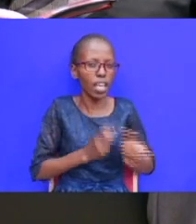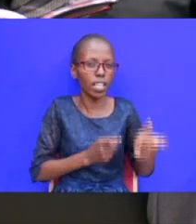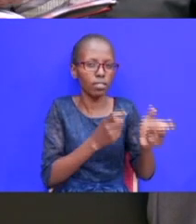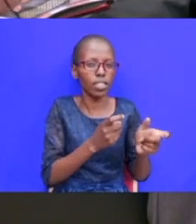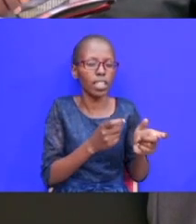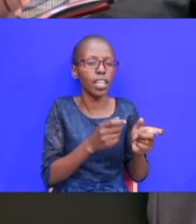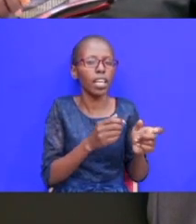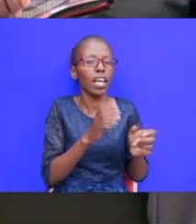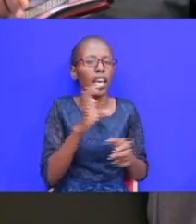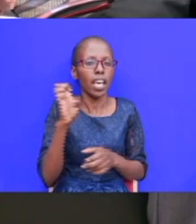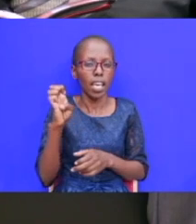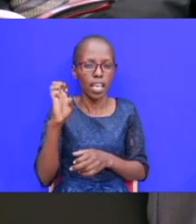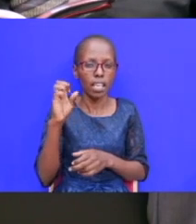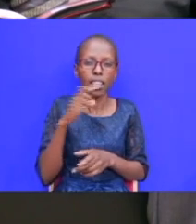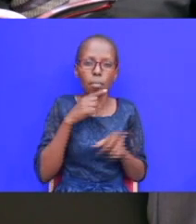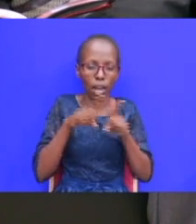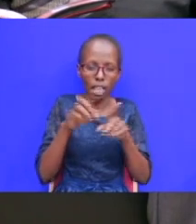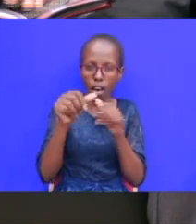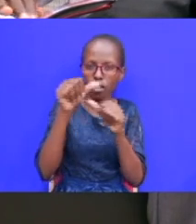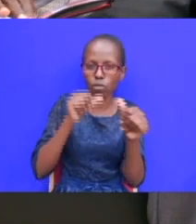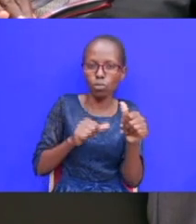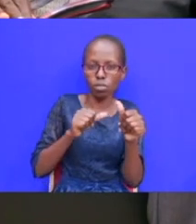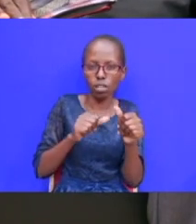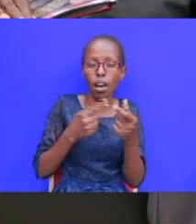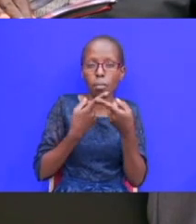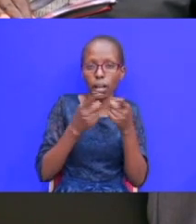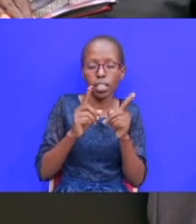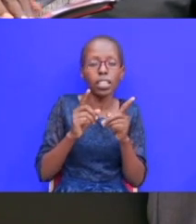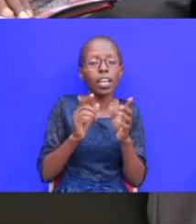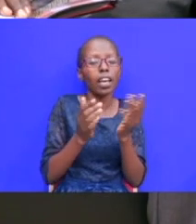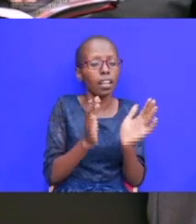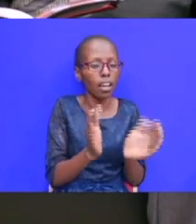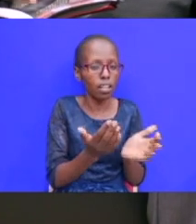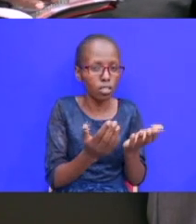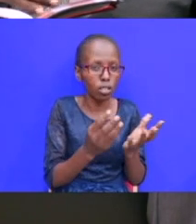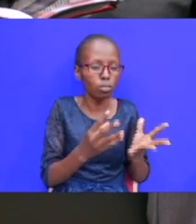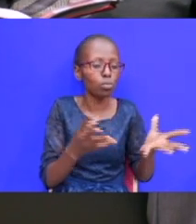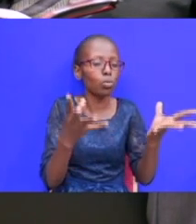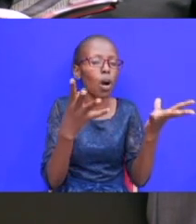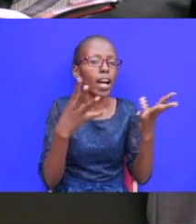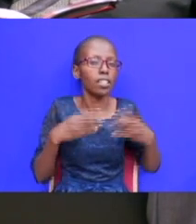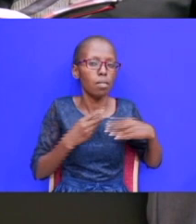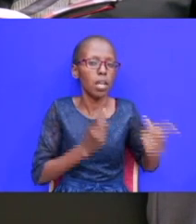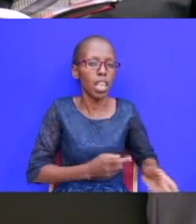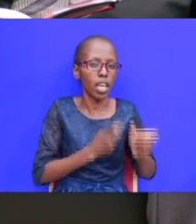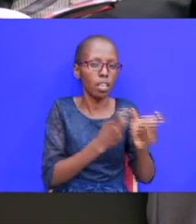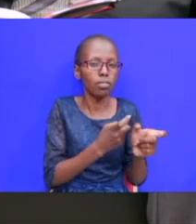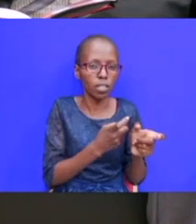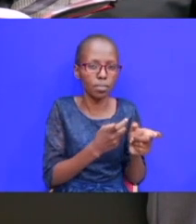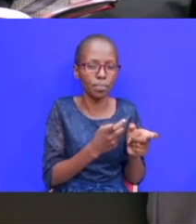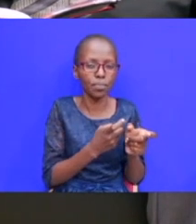refused but he implored him to do what to take the gift until esau did what took the gift then